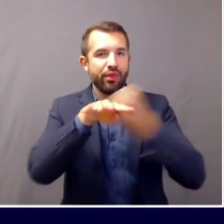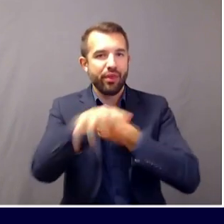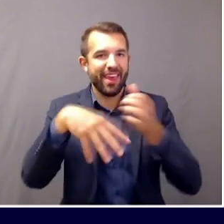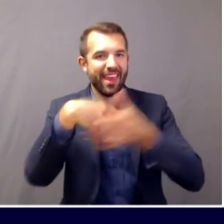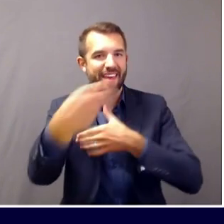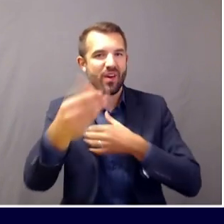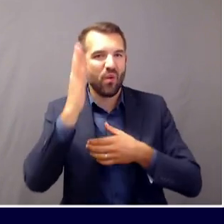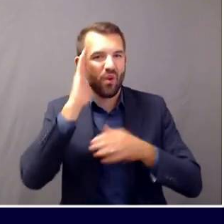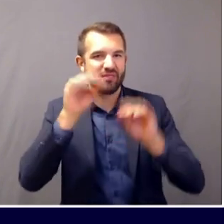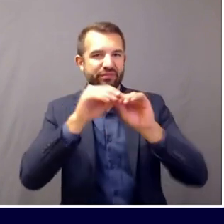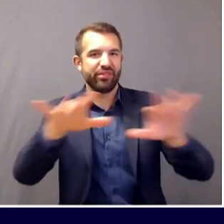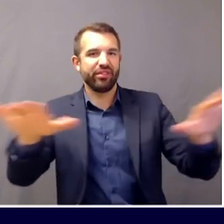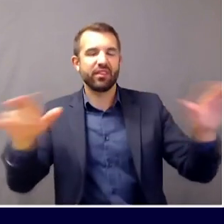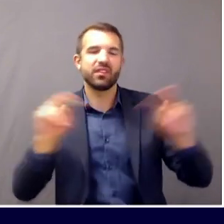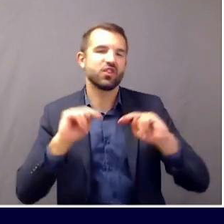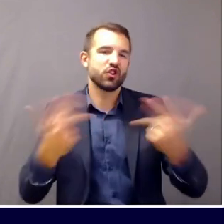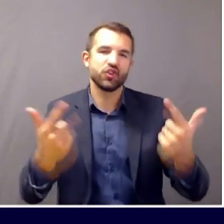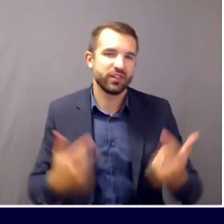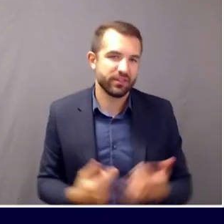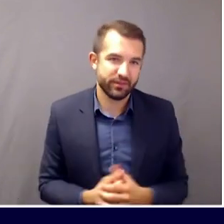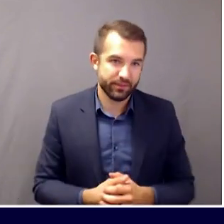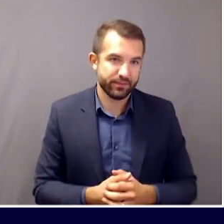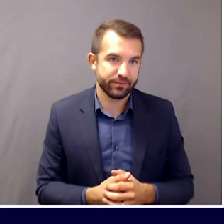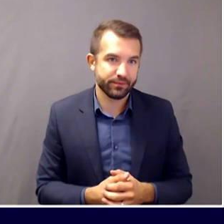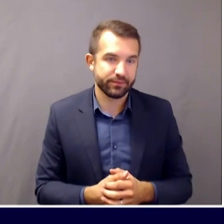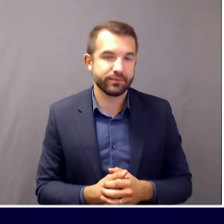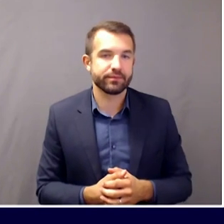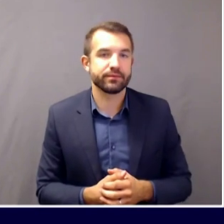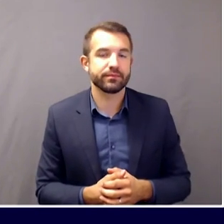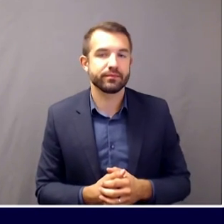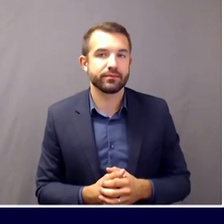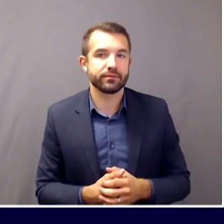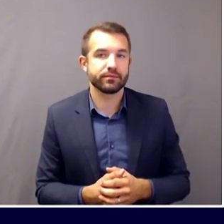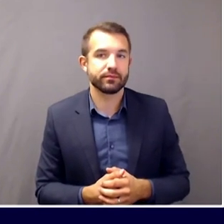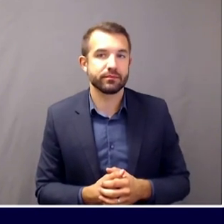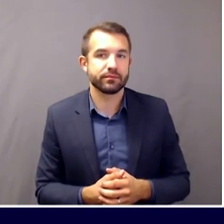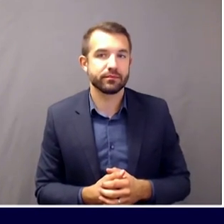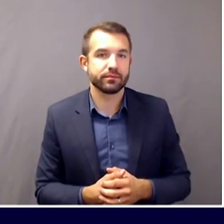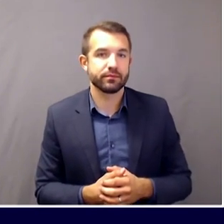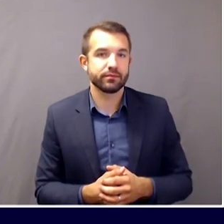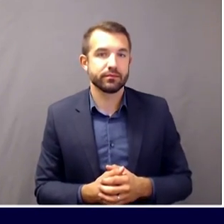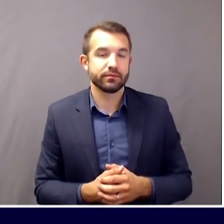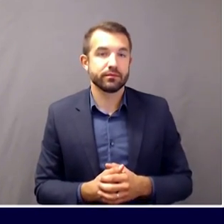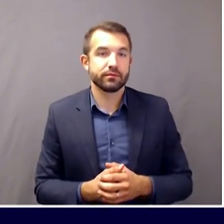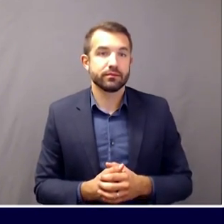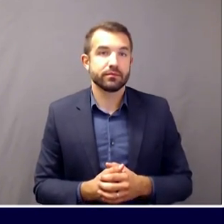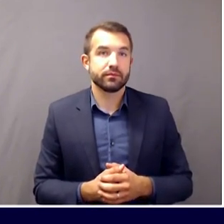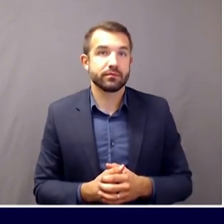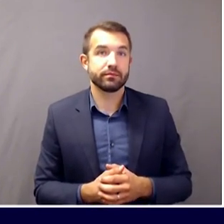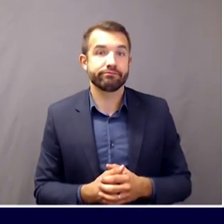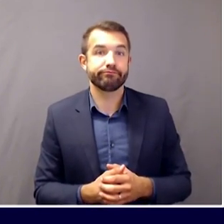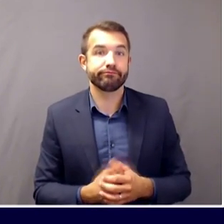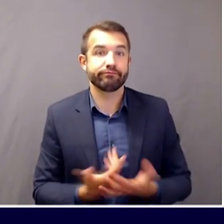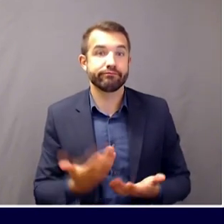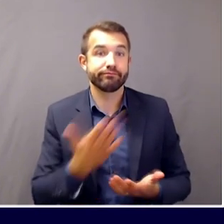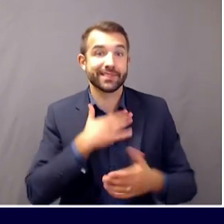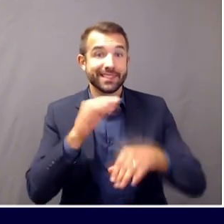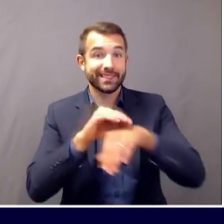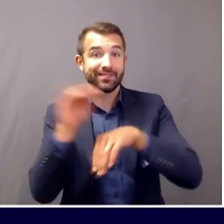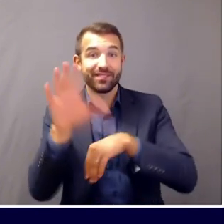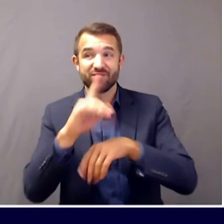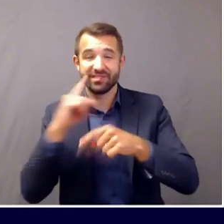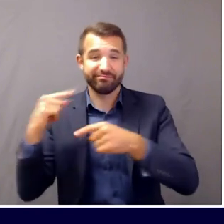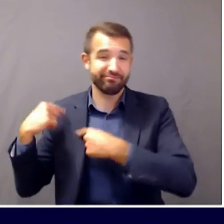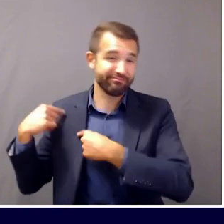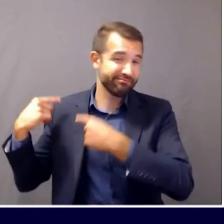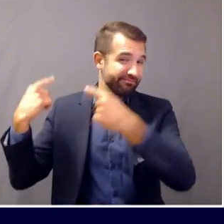defeating and negating the entire purpose of having a face covering on. This has been advice that's been out there, but not too long ago, a set